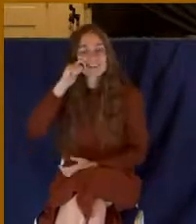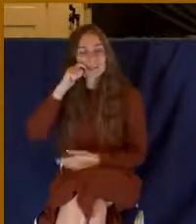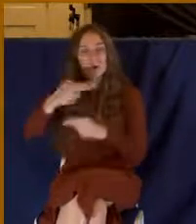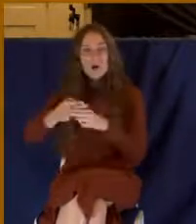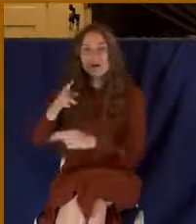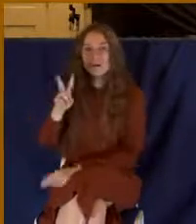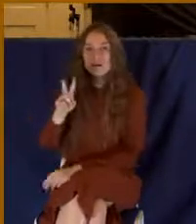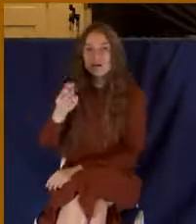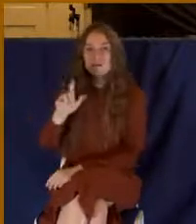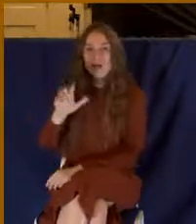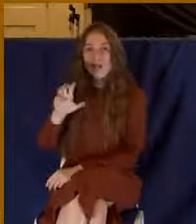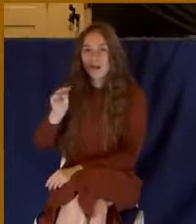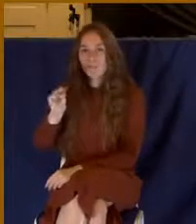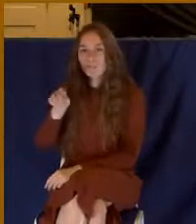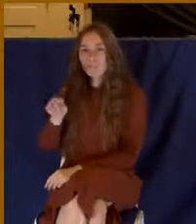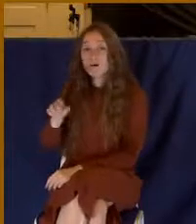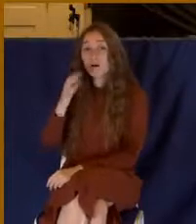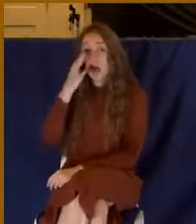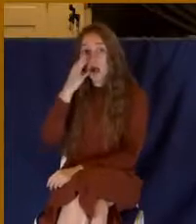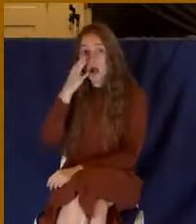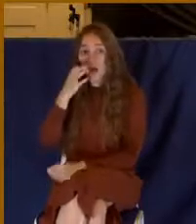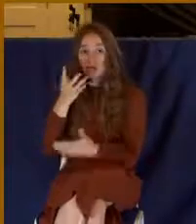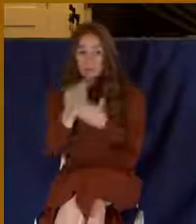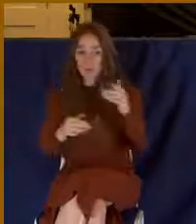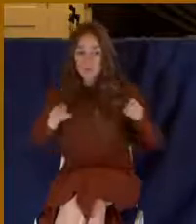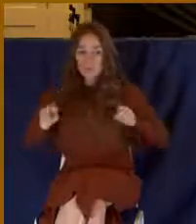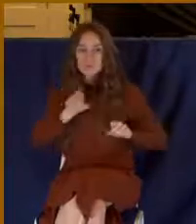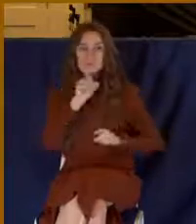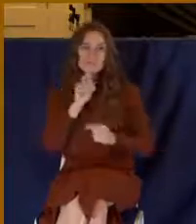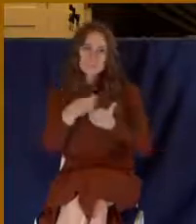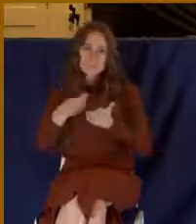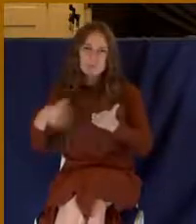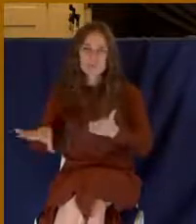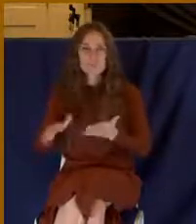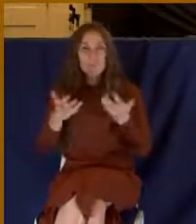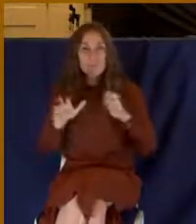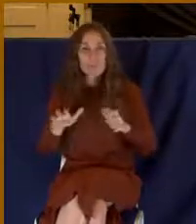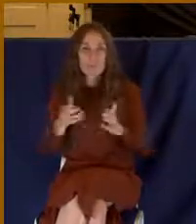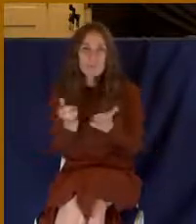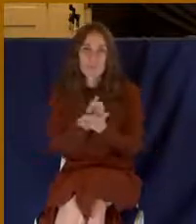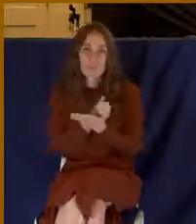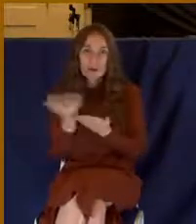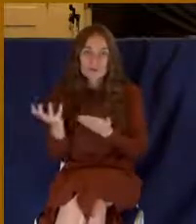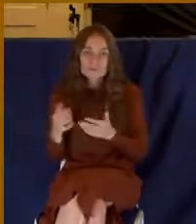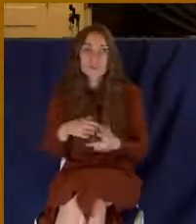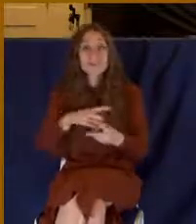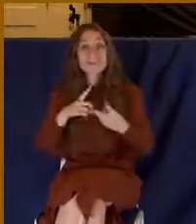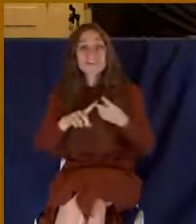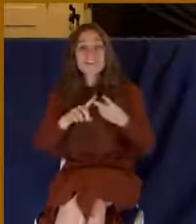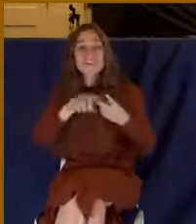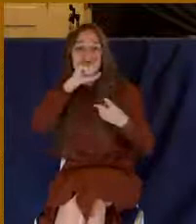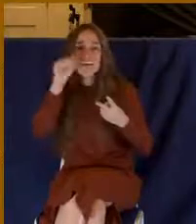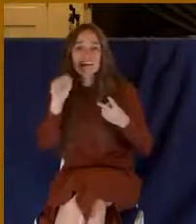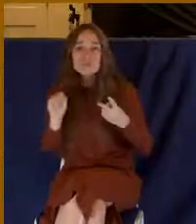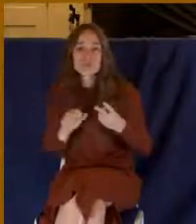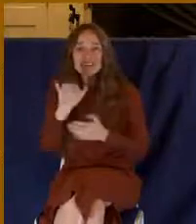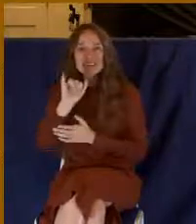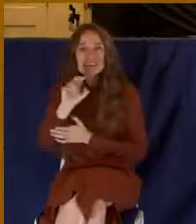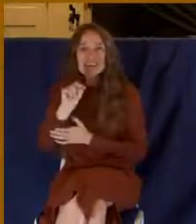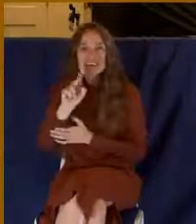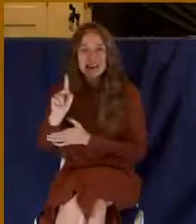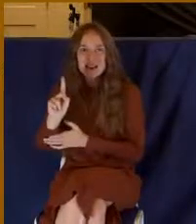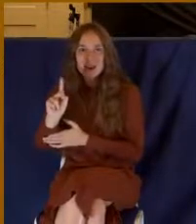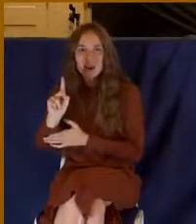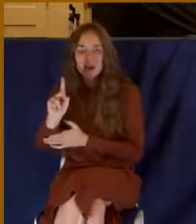expensive, and you wouldn't want to waste either. And the ancient ink that they had back then really didn't have acid in it, so it never